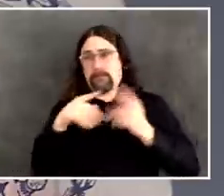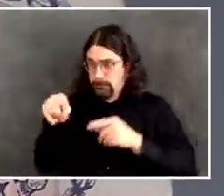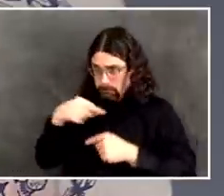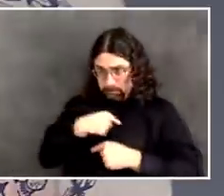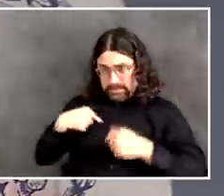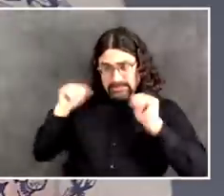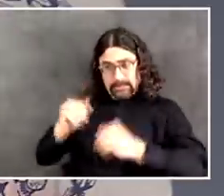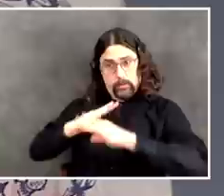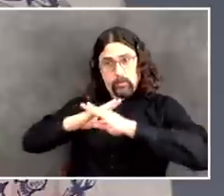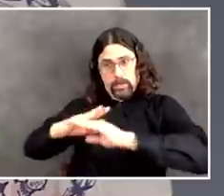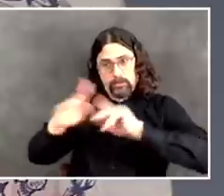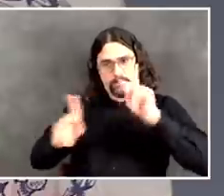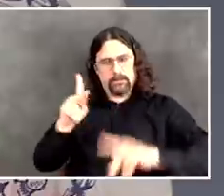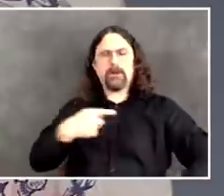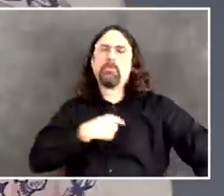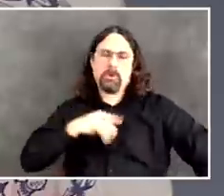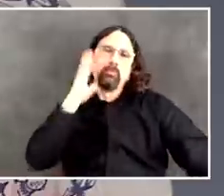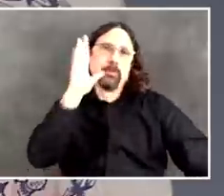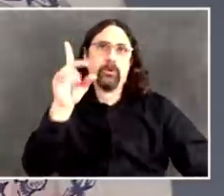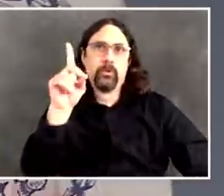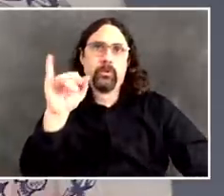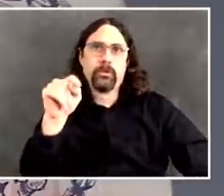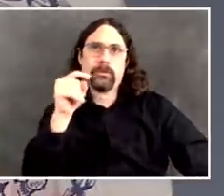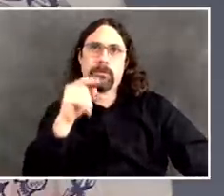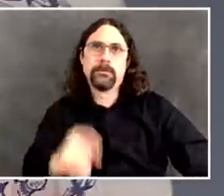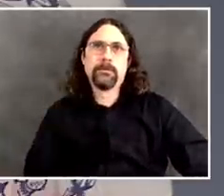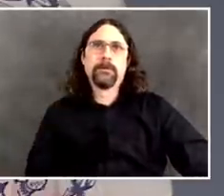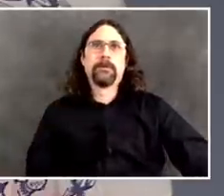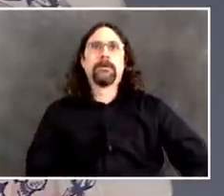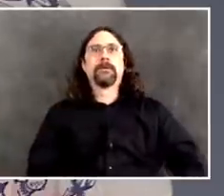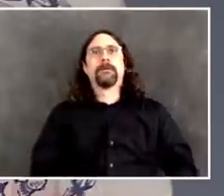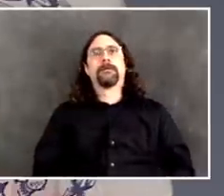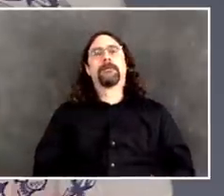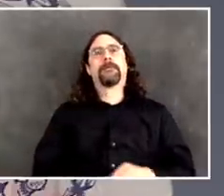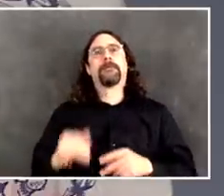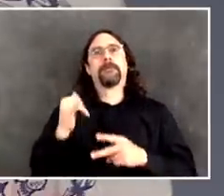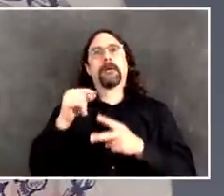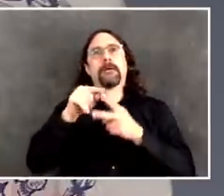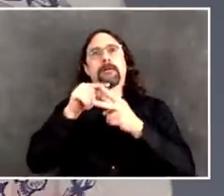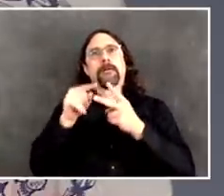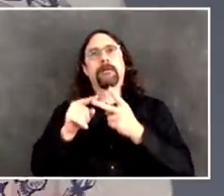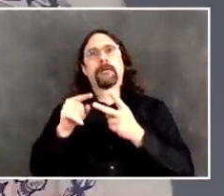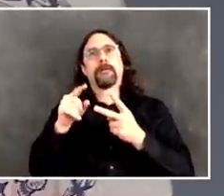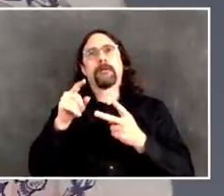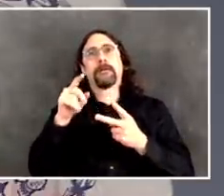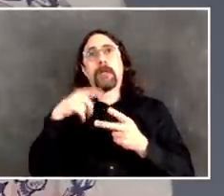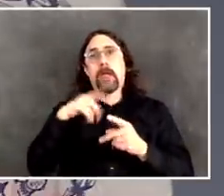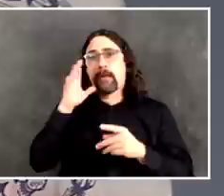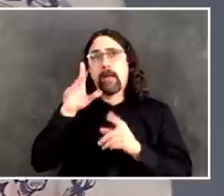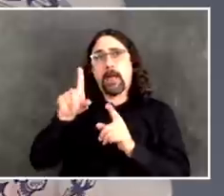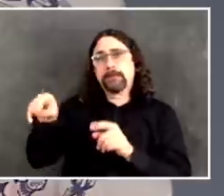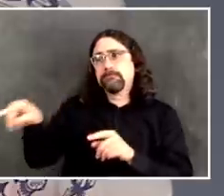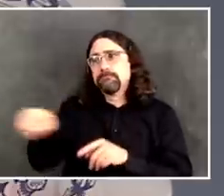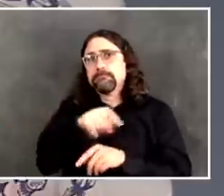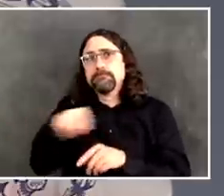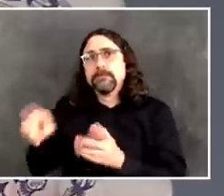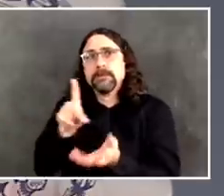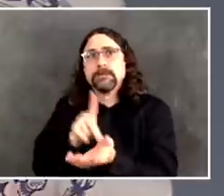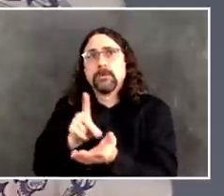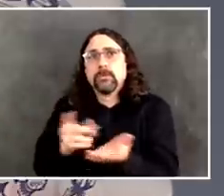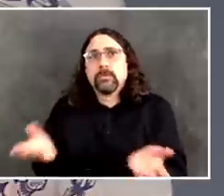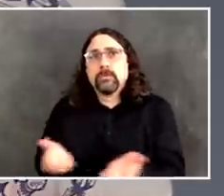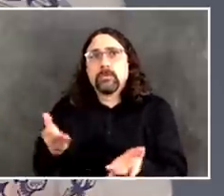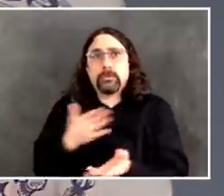part of Julia's question on the notion that if a senior test positive who lives in a nursing home,